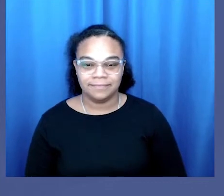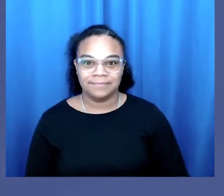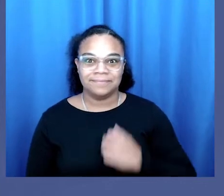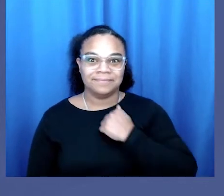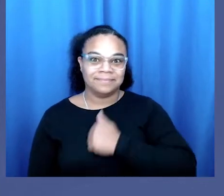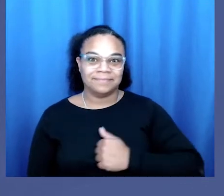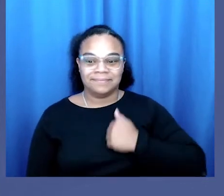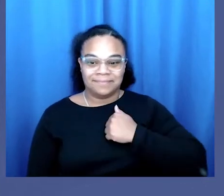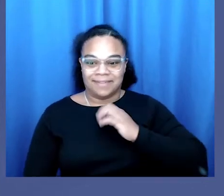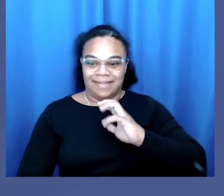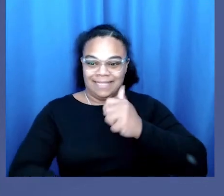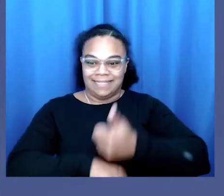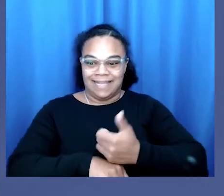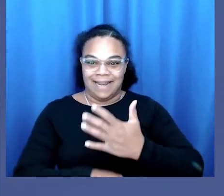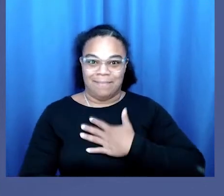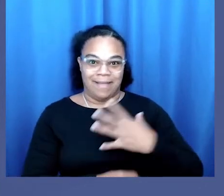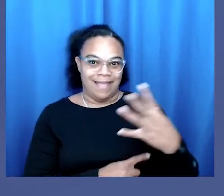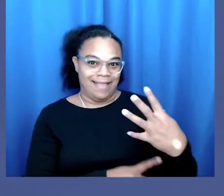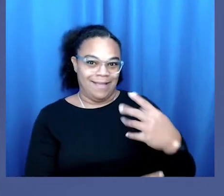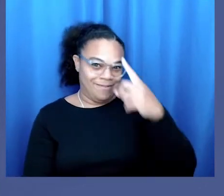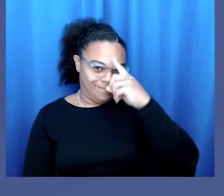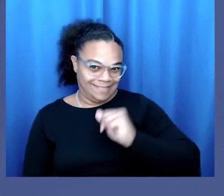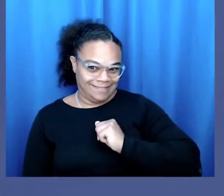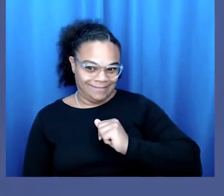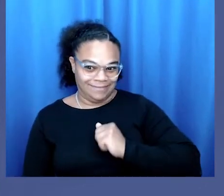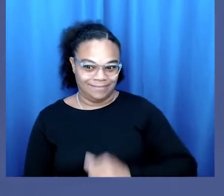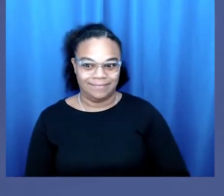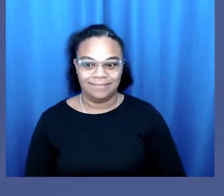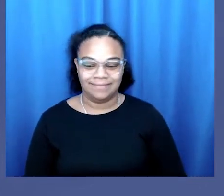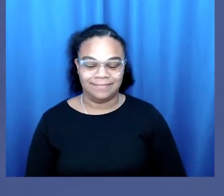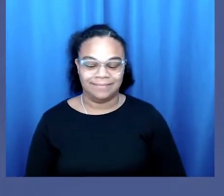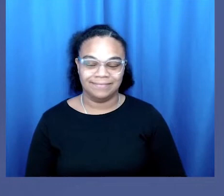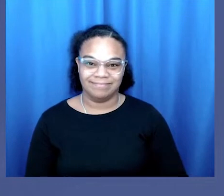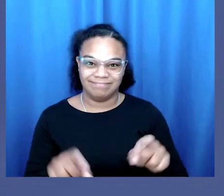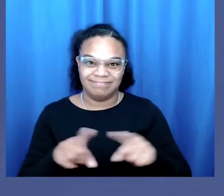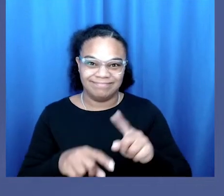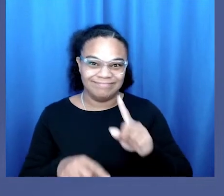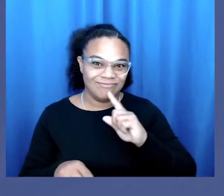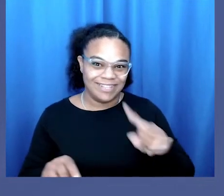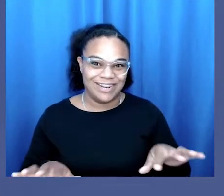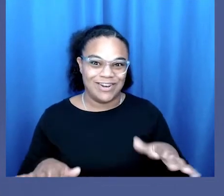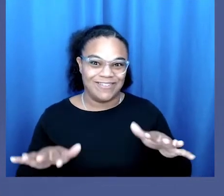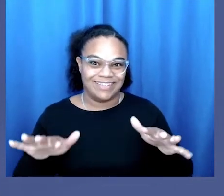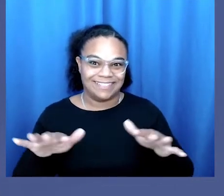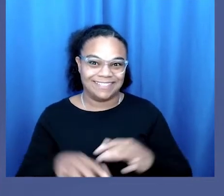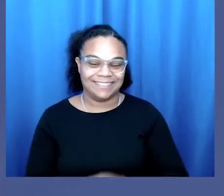I'm just setting up my own camera. I'm like super nervous.